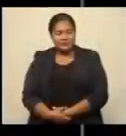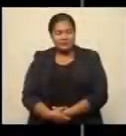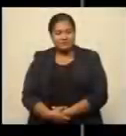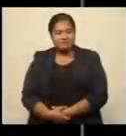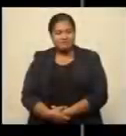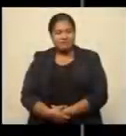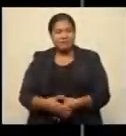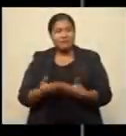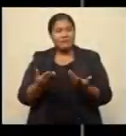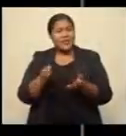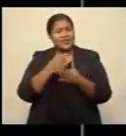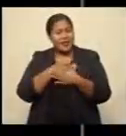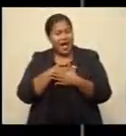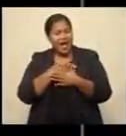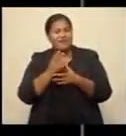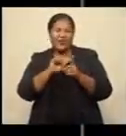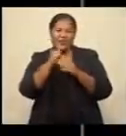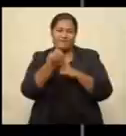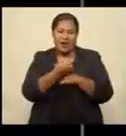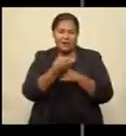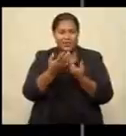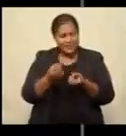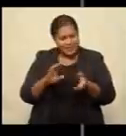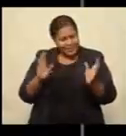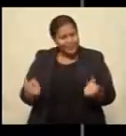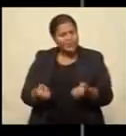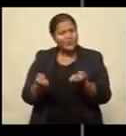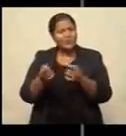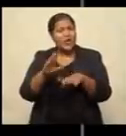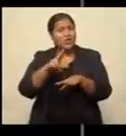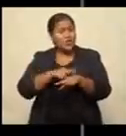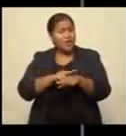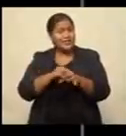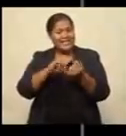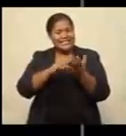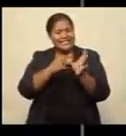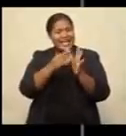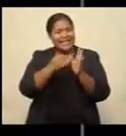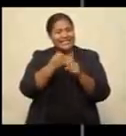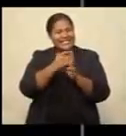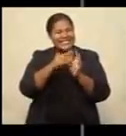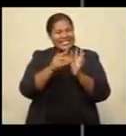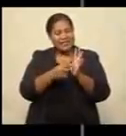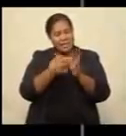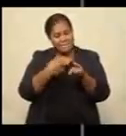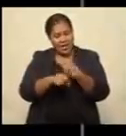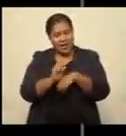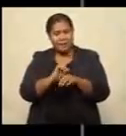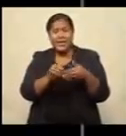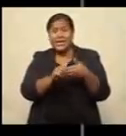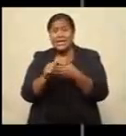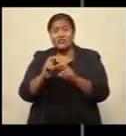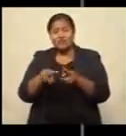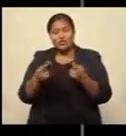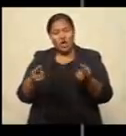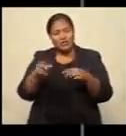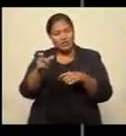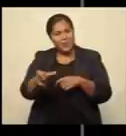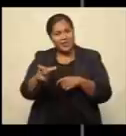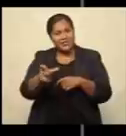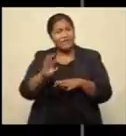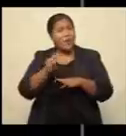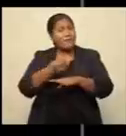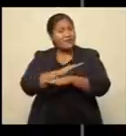A love for the environment has pushed Dr. Sangeeta Mangubhai to become a lead resource person in the field of marine